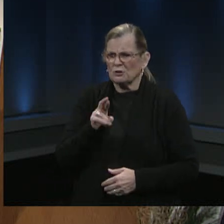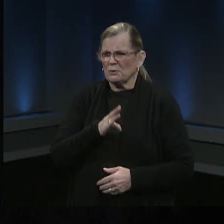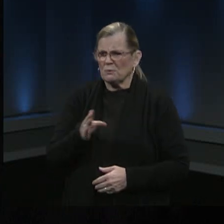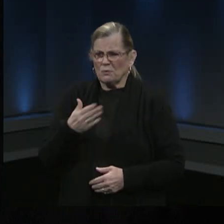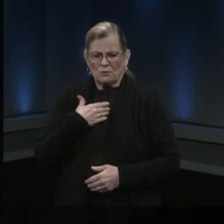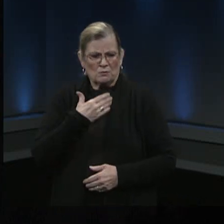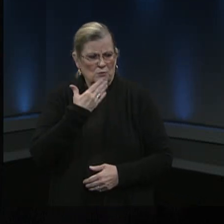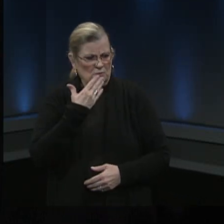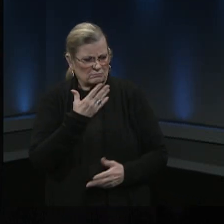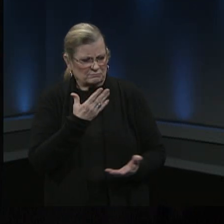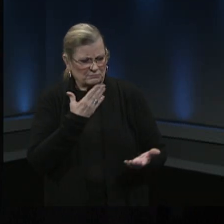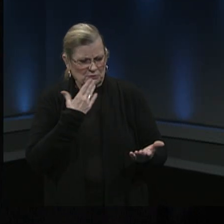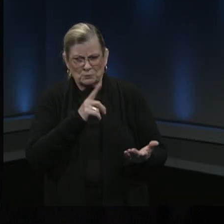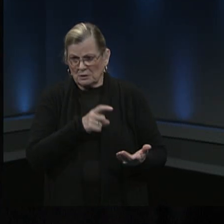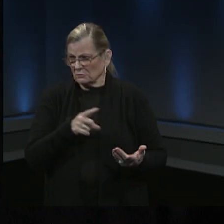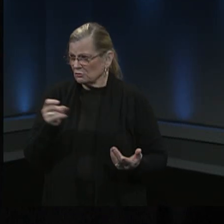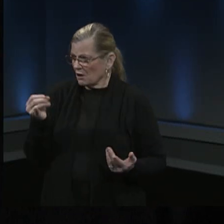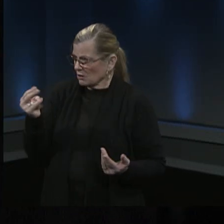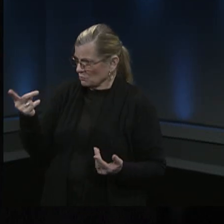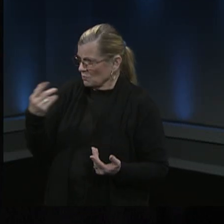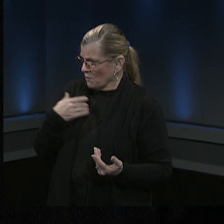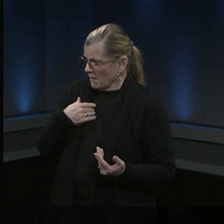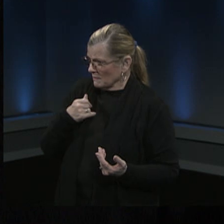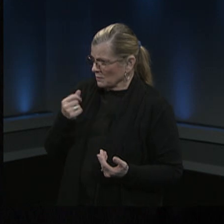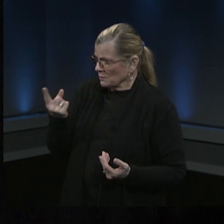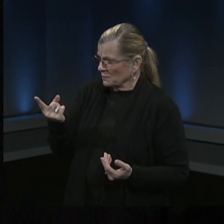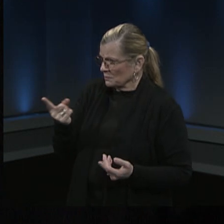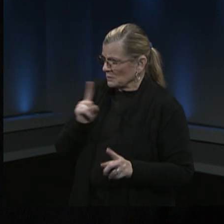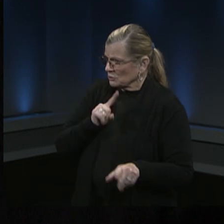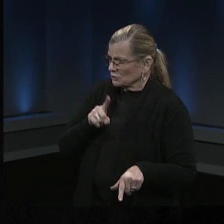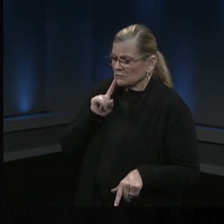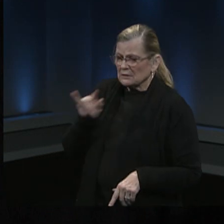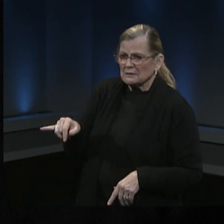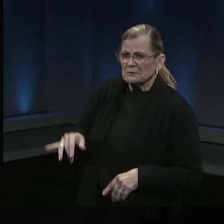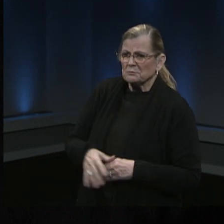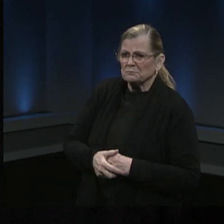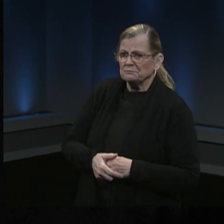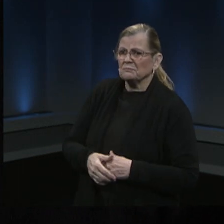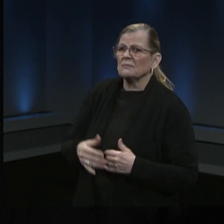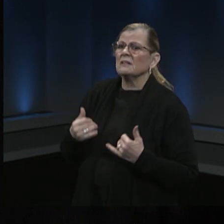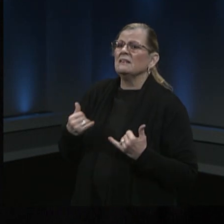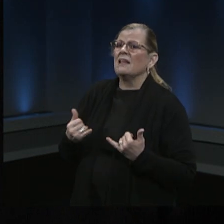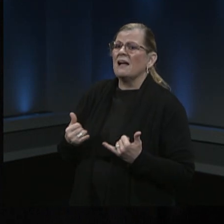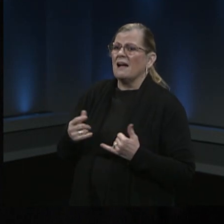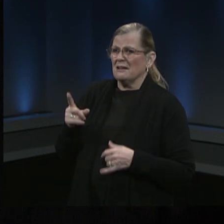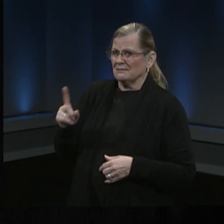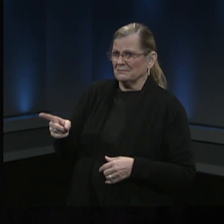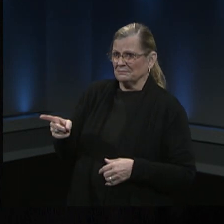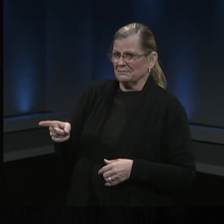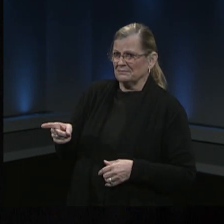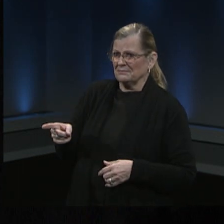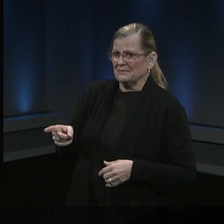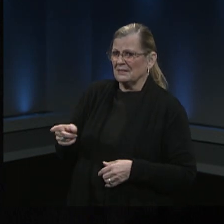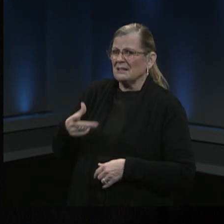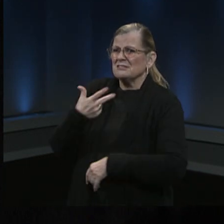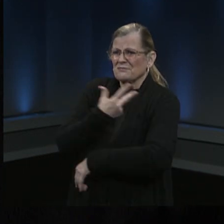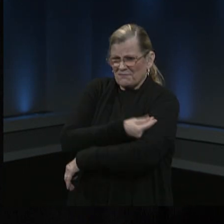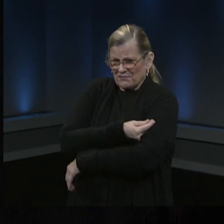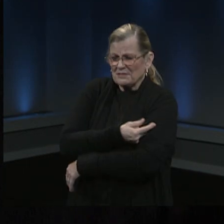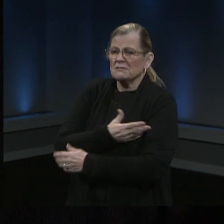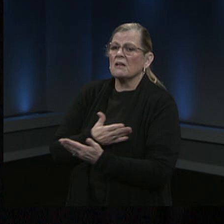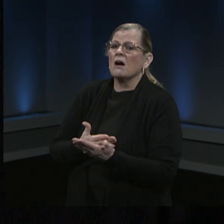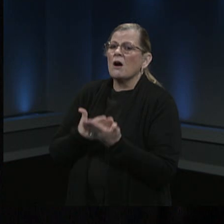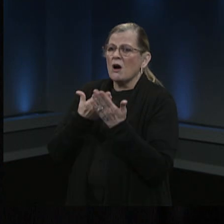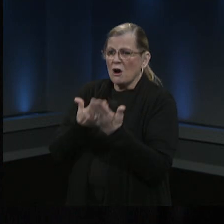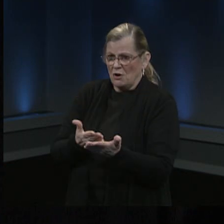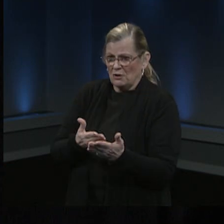question? Sure. So right now, the available vaccine is being offered during the time window or timeframe that was outlined